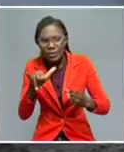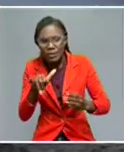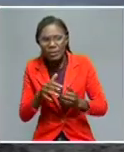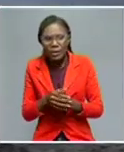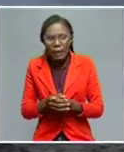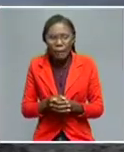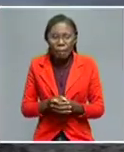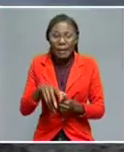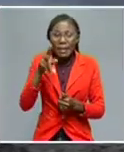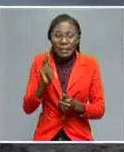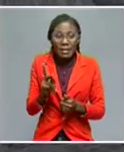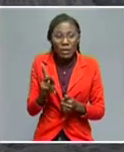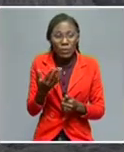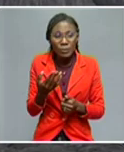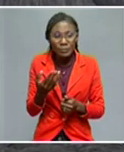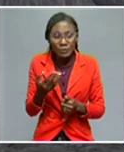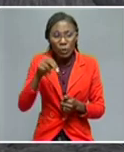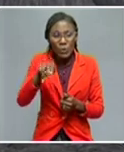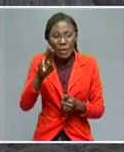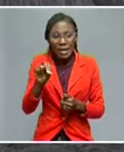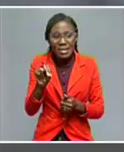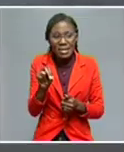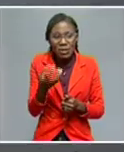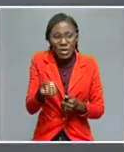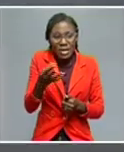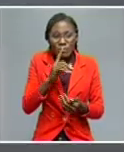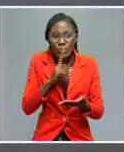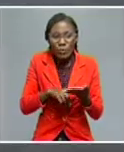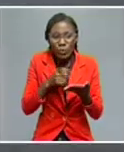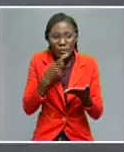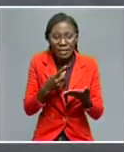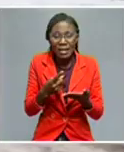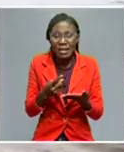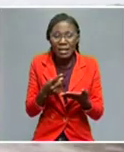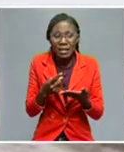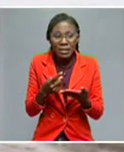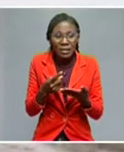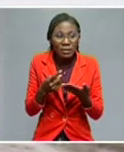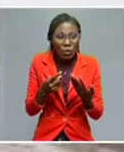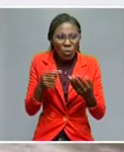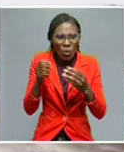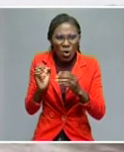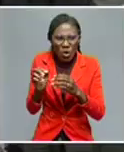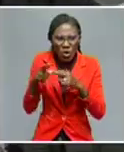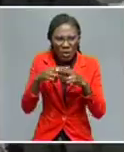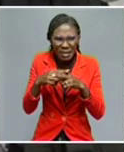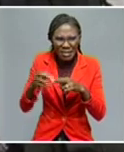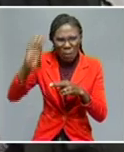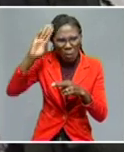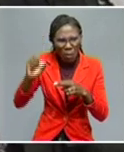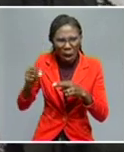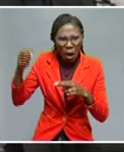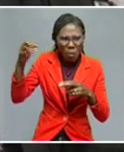there should be no resort to threat or use of force to resolving